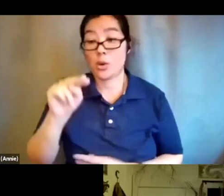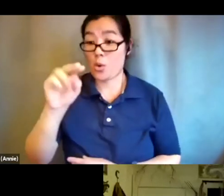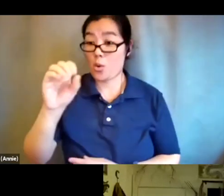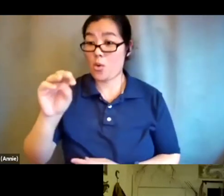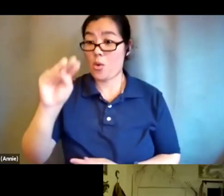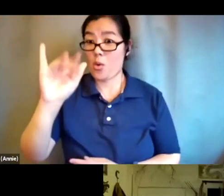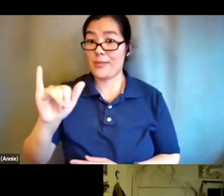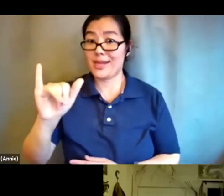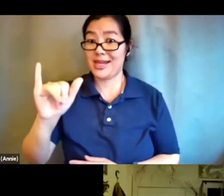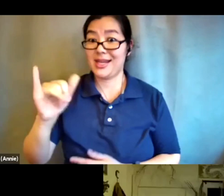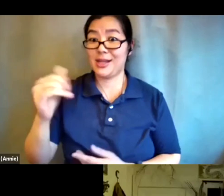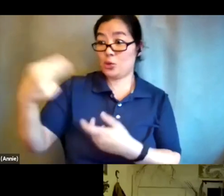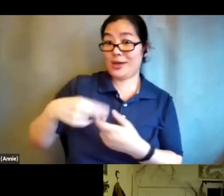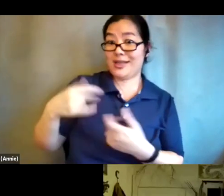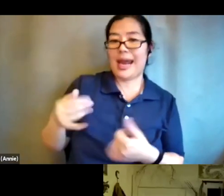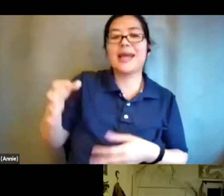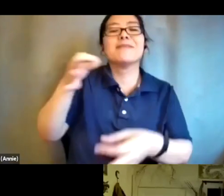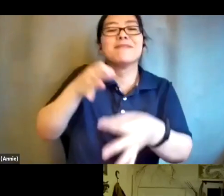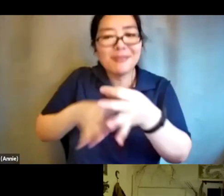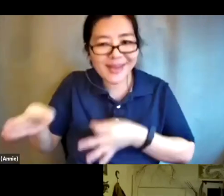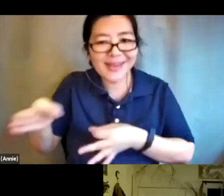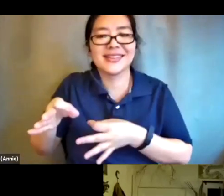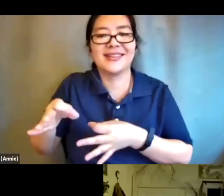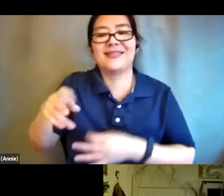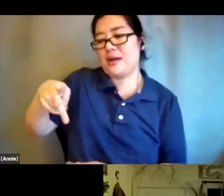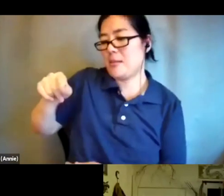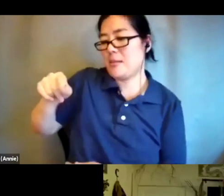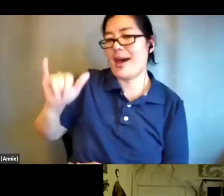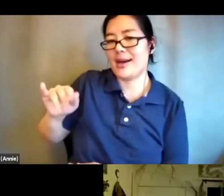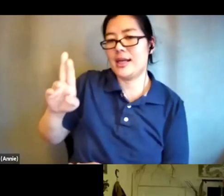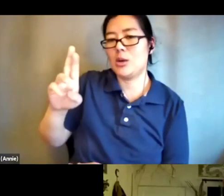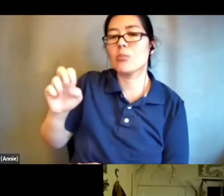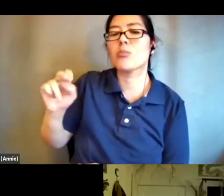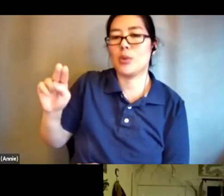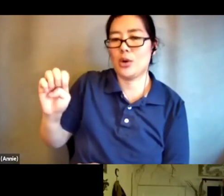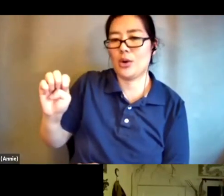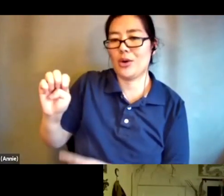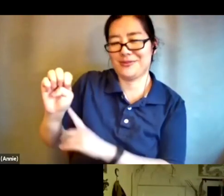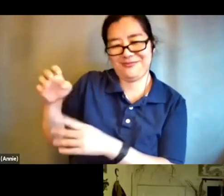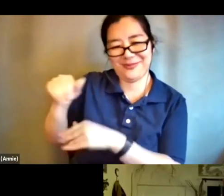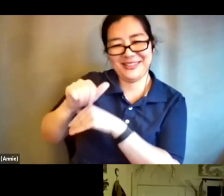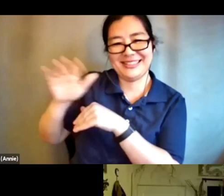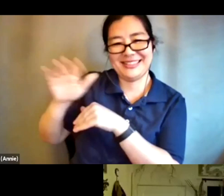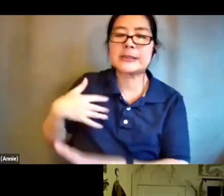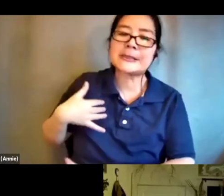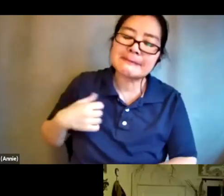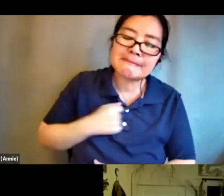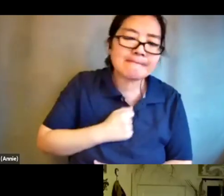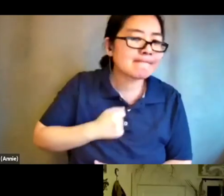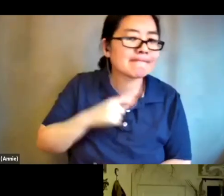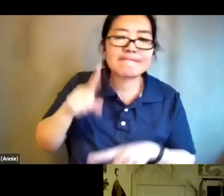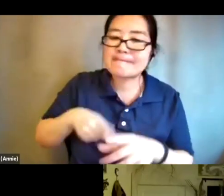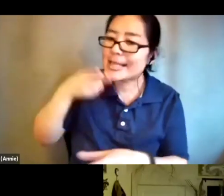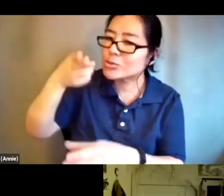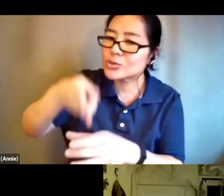place of patty burn the executive director of sins invalid and patty sends her regrets for not joining us today and